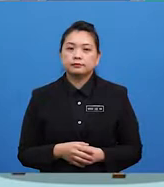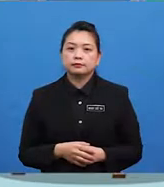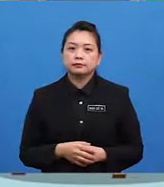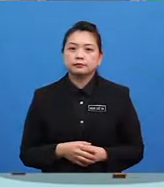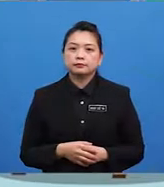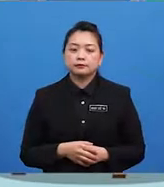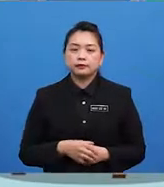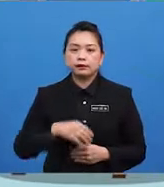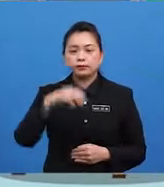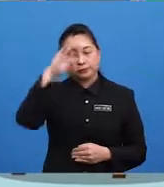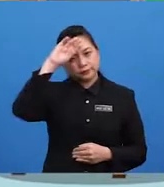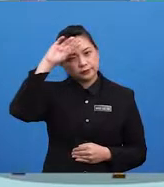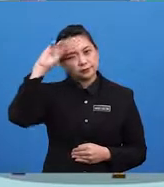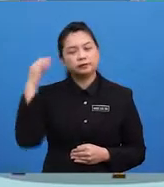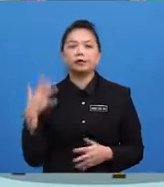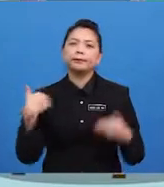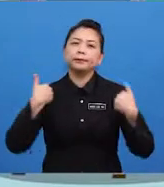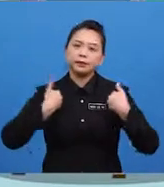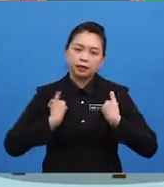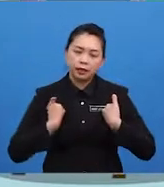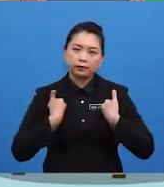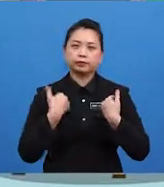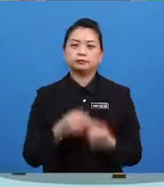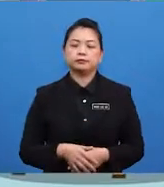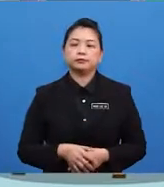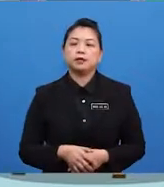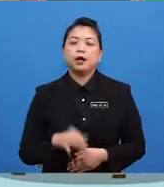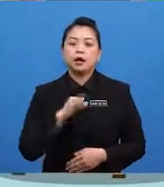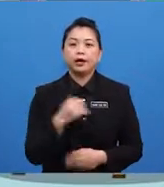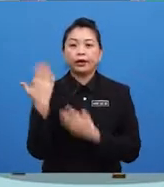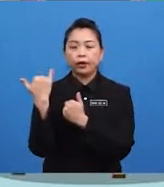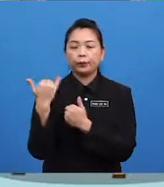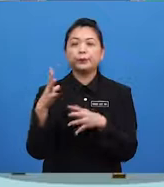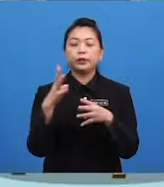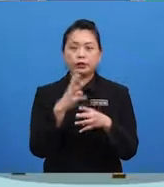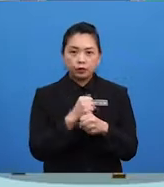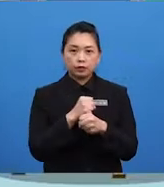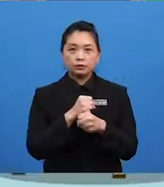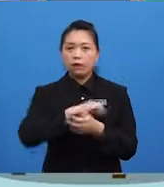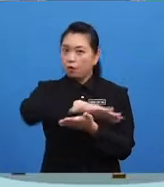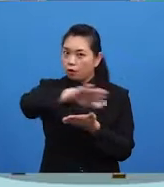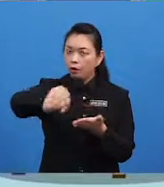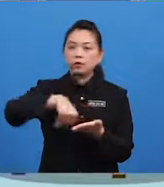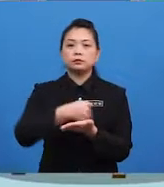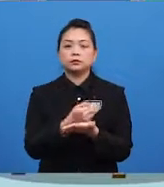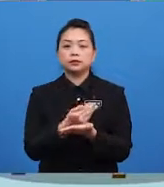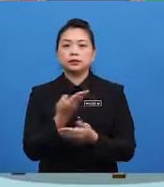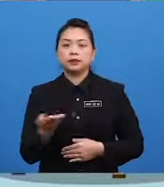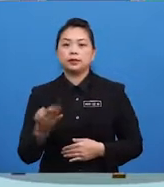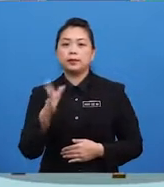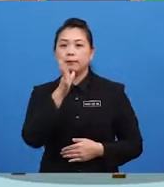It was tiring indeed. I hope we got all that my mum asked for us to get.